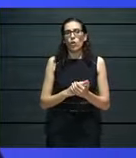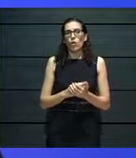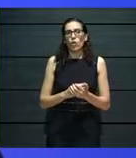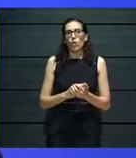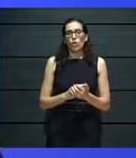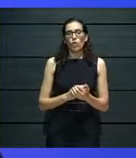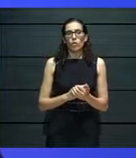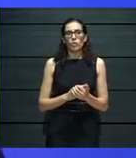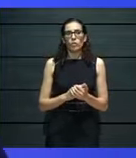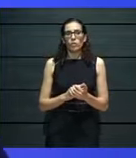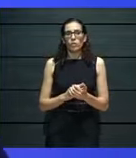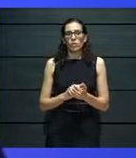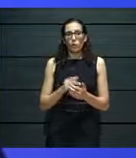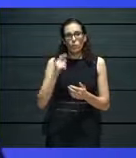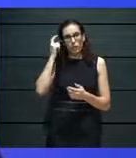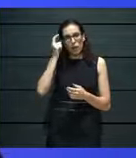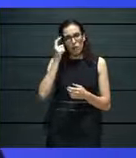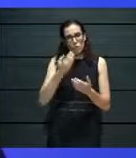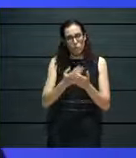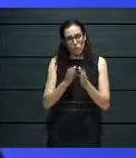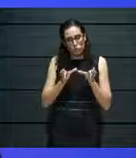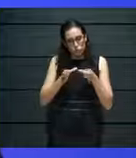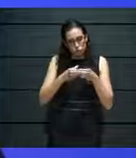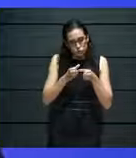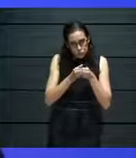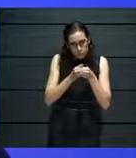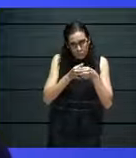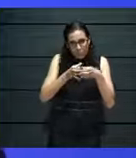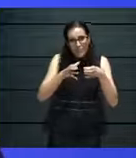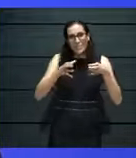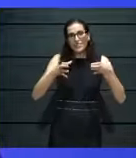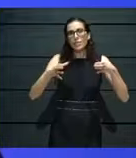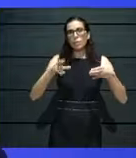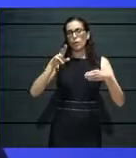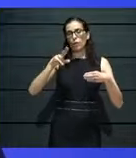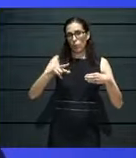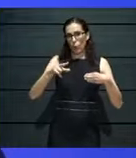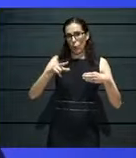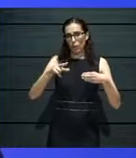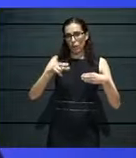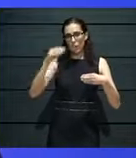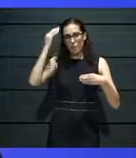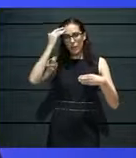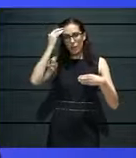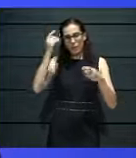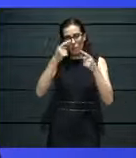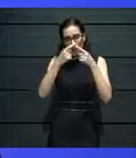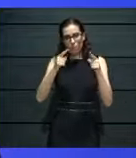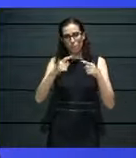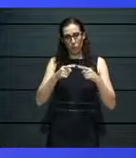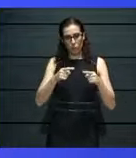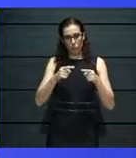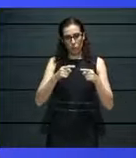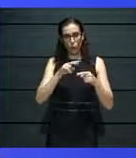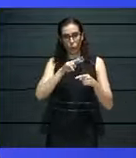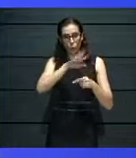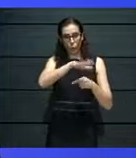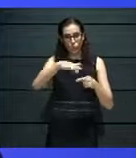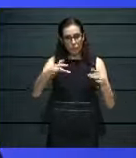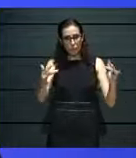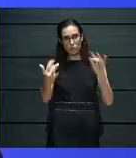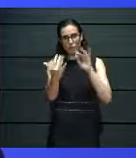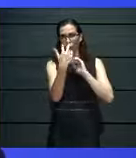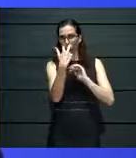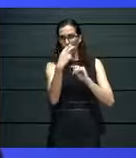growing organization from a mental perspective, from a people's perspective. And then we set out a good strategy